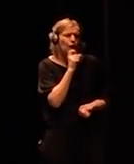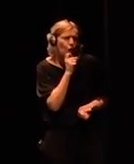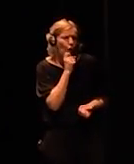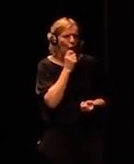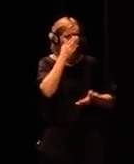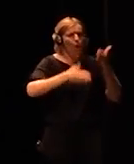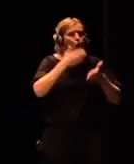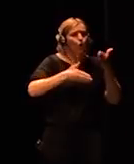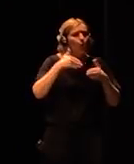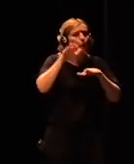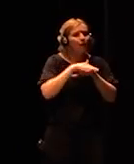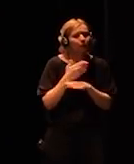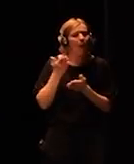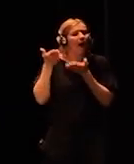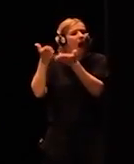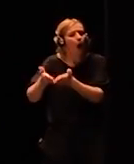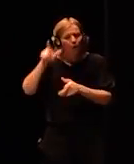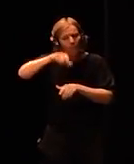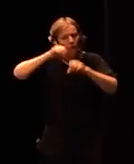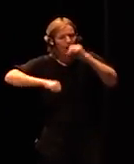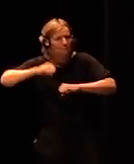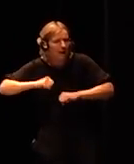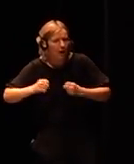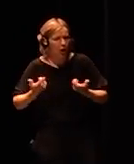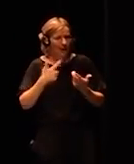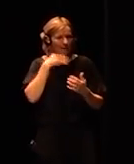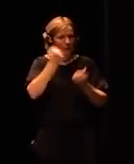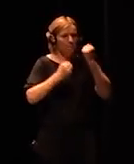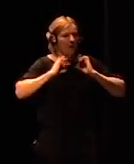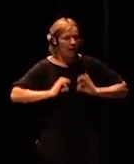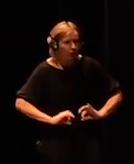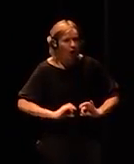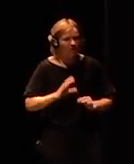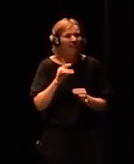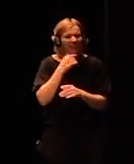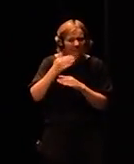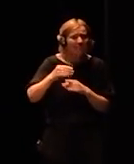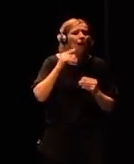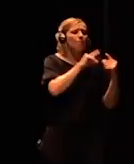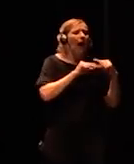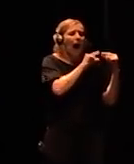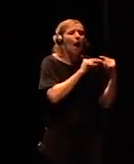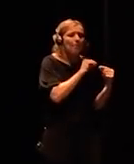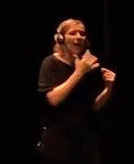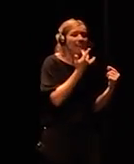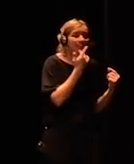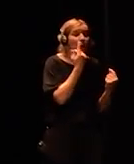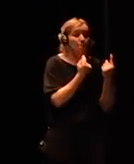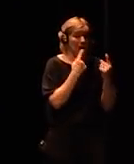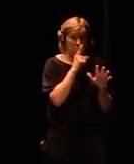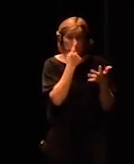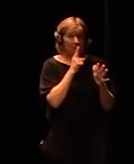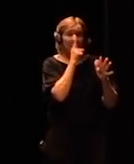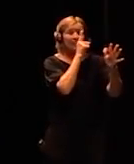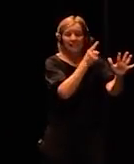is a self-driving car possible but in 5, 7 maybe 10 years depending on the country this is the only question the question is why